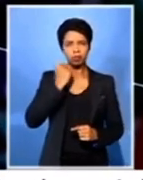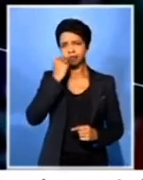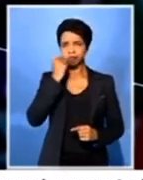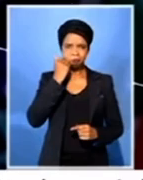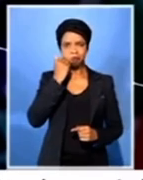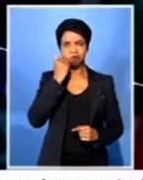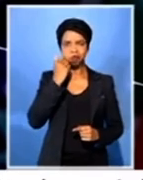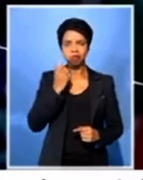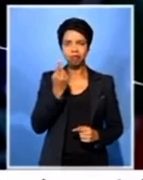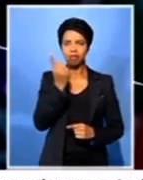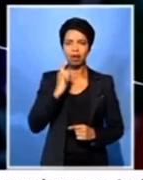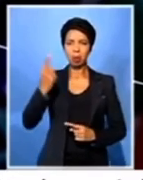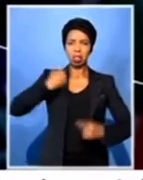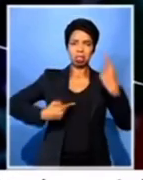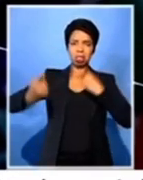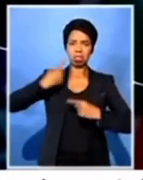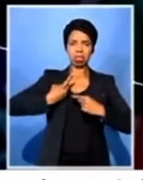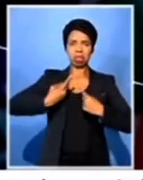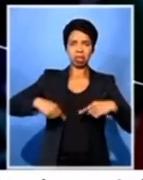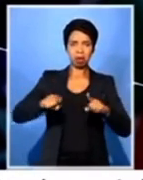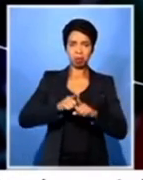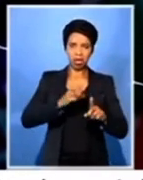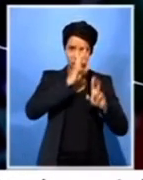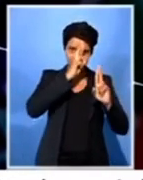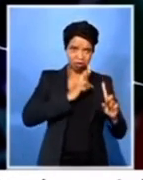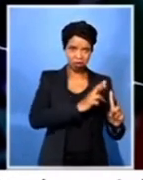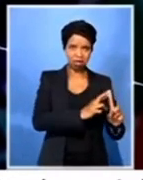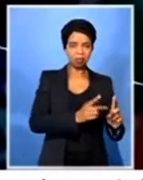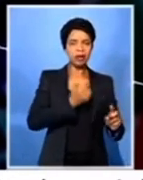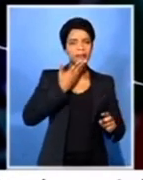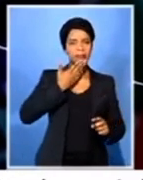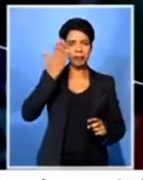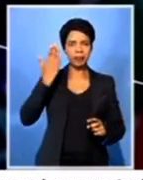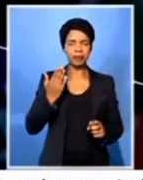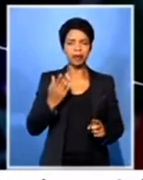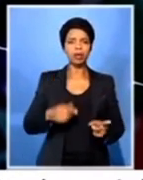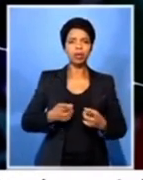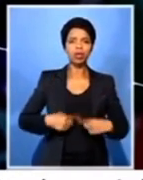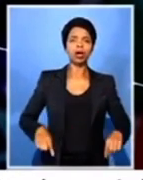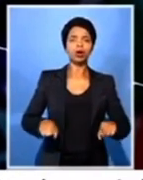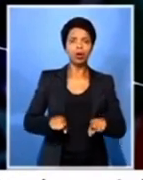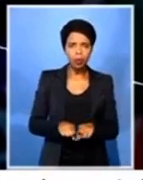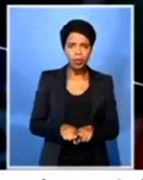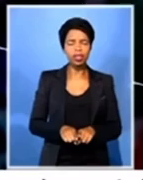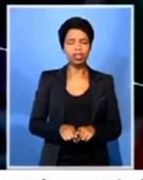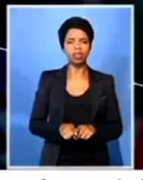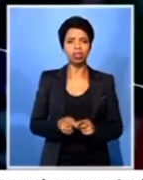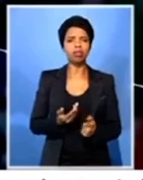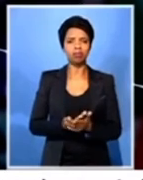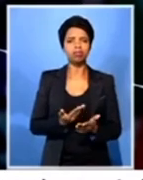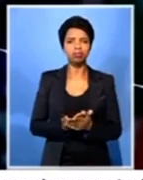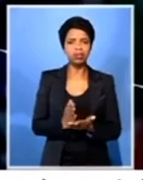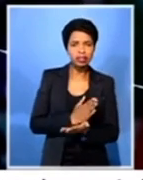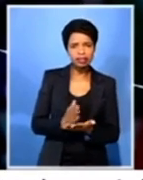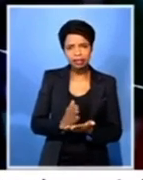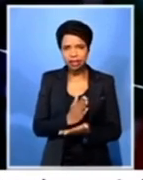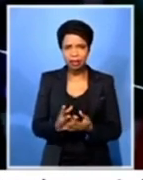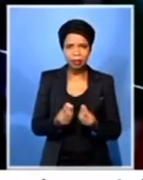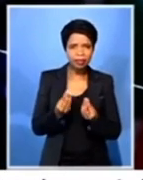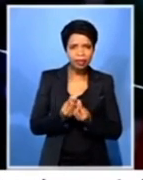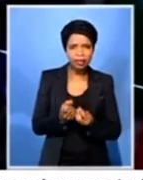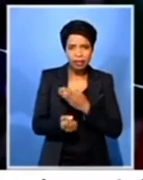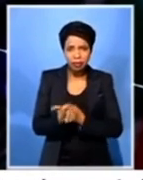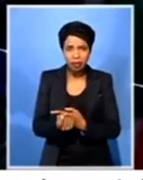insensitive and disrespecting your dignified funeral. We mentioned some of these few incidences